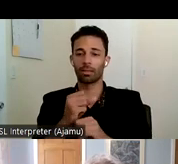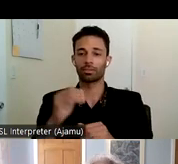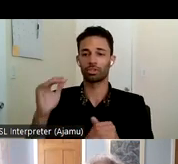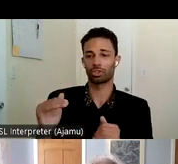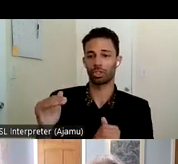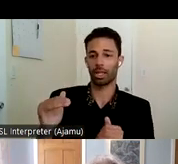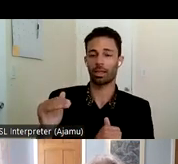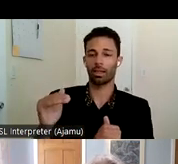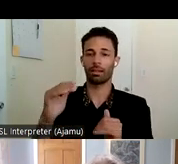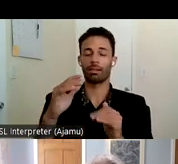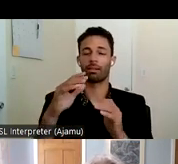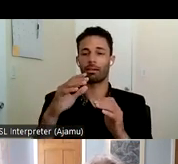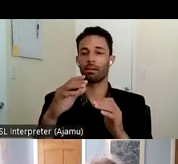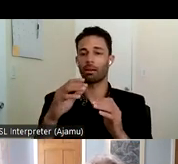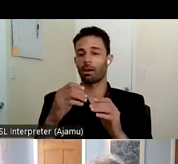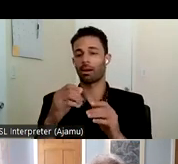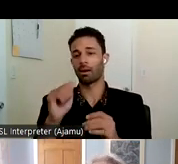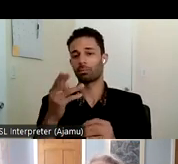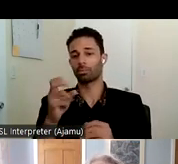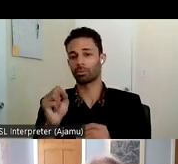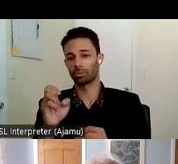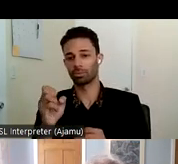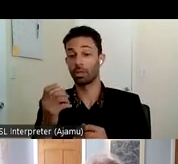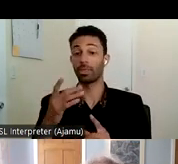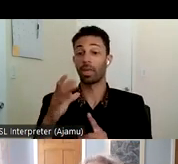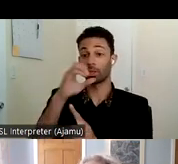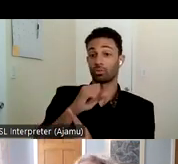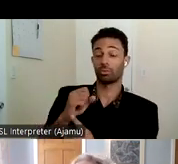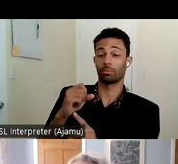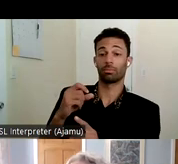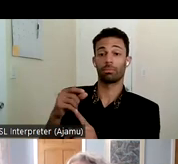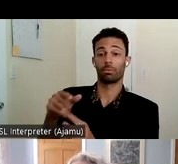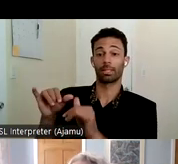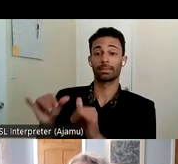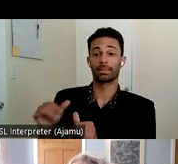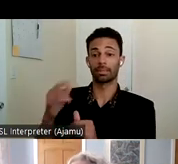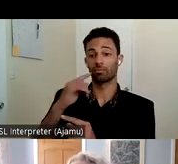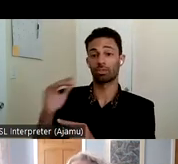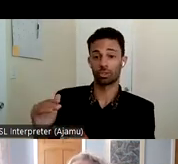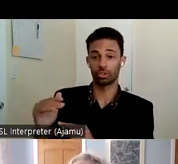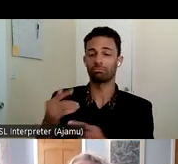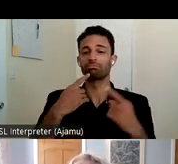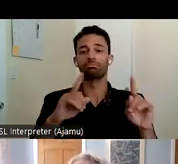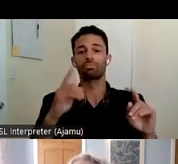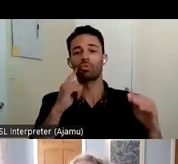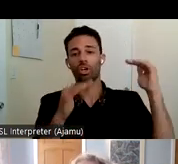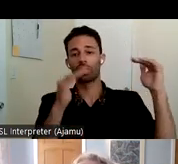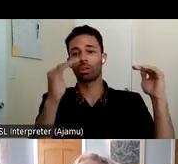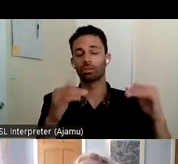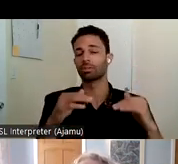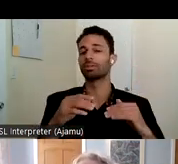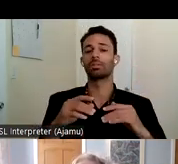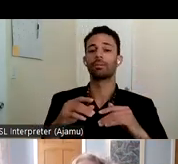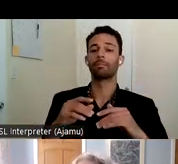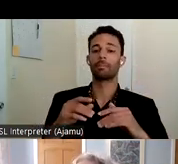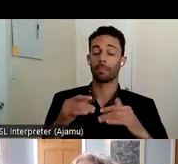and they assumed that what worked for abused kids would also work for adults and that's not to say that the system hasn't helped